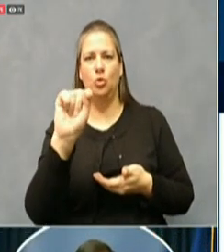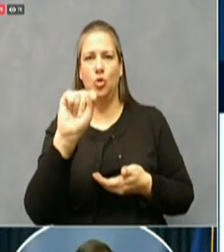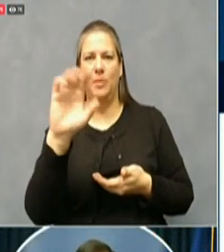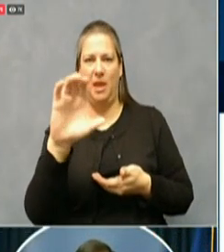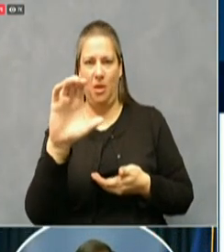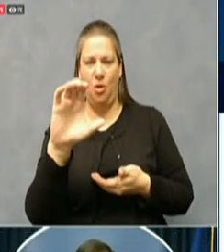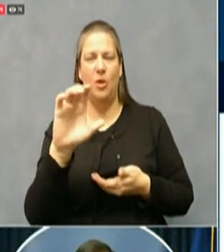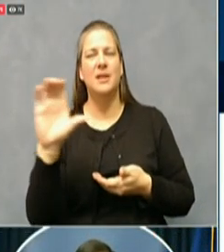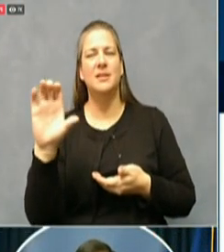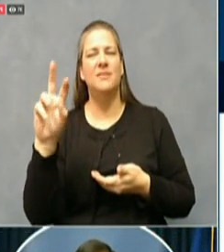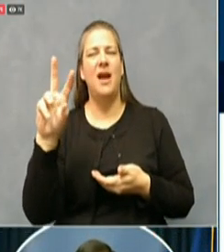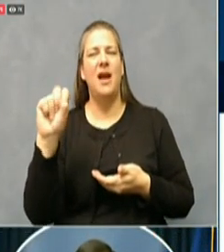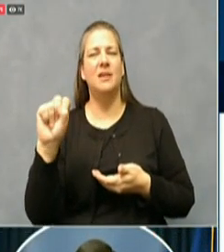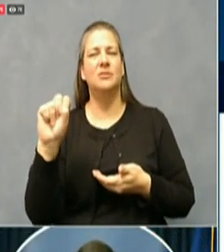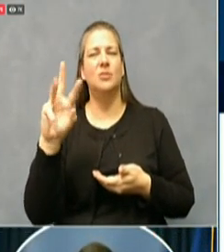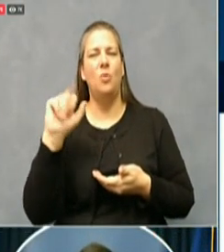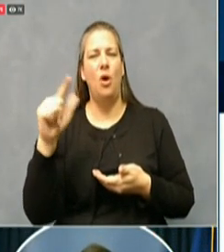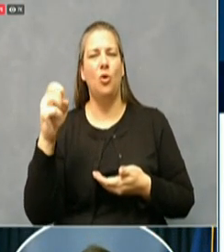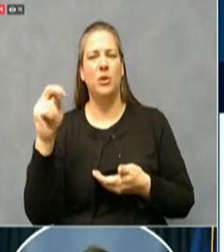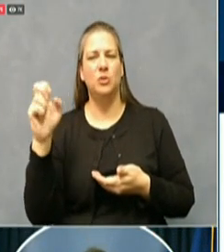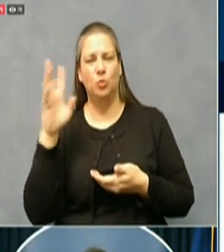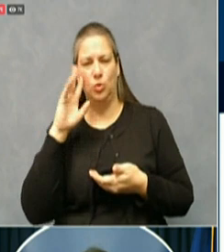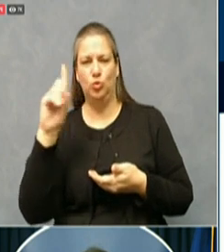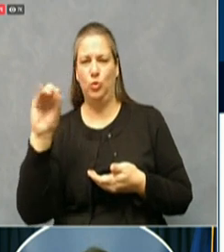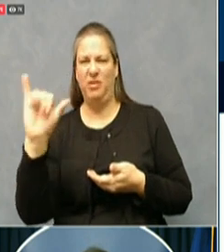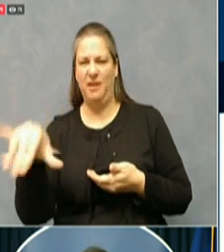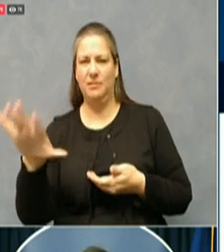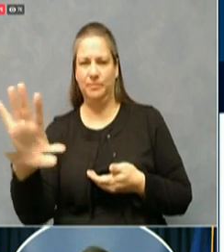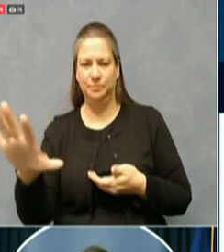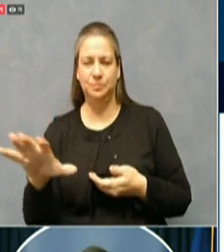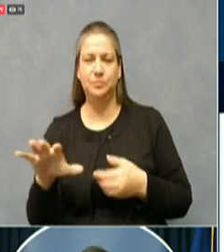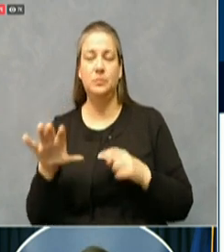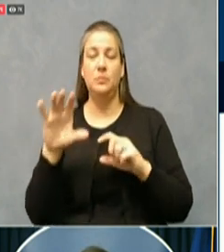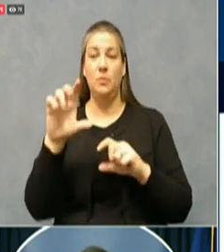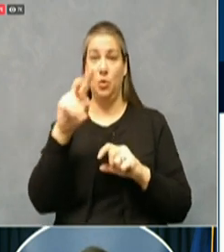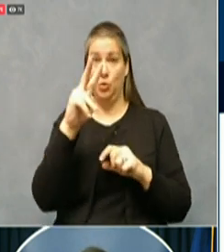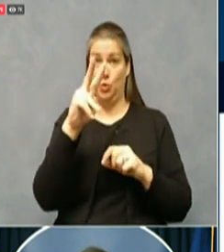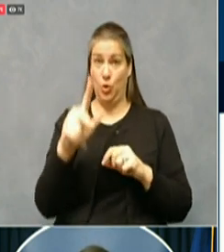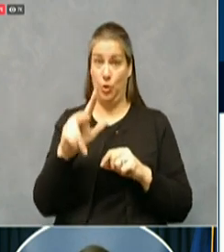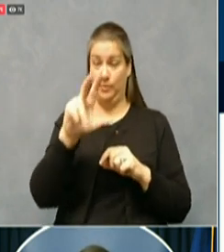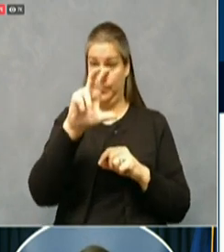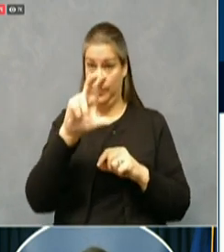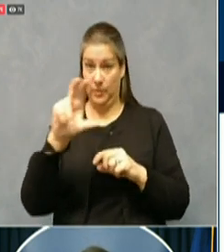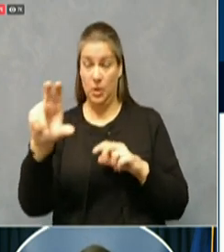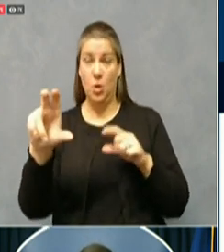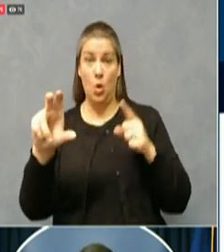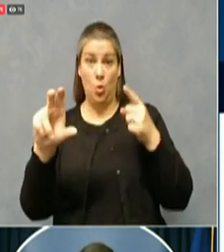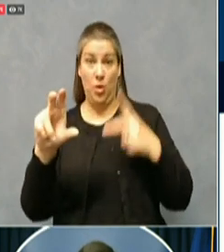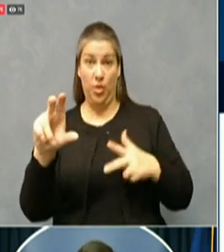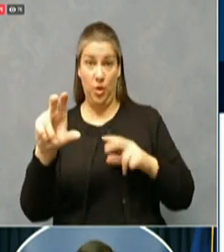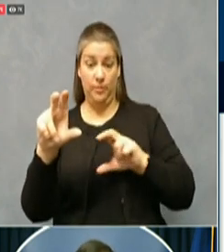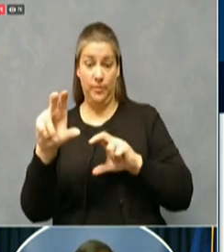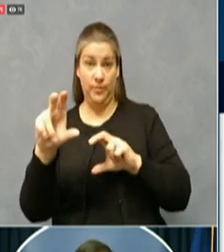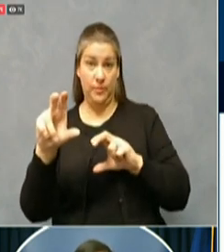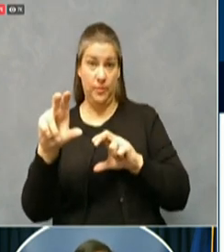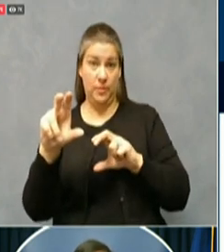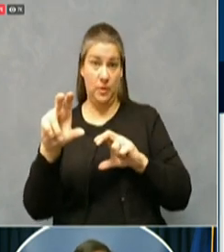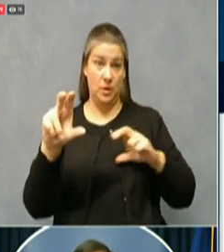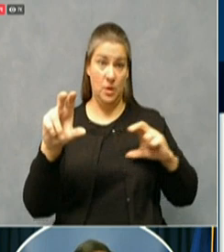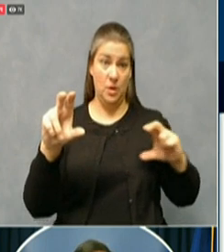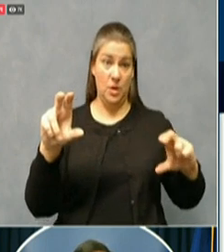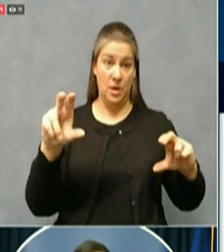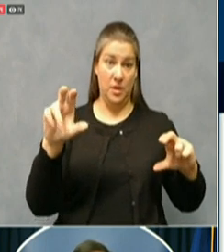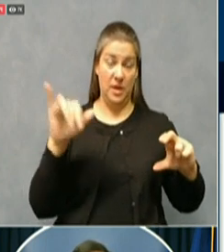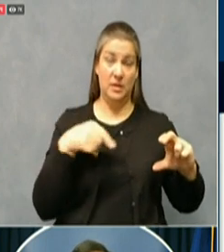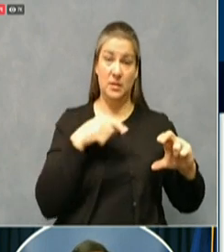Here is the other third. Today we're announcing that the other third of vaccinations which